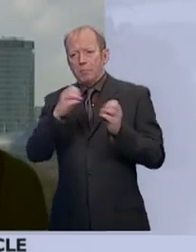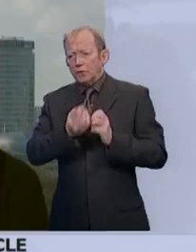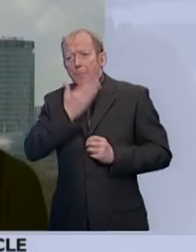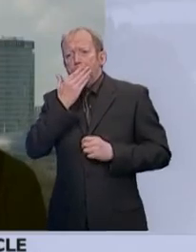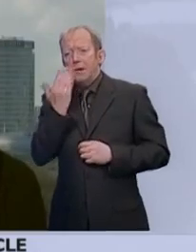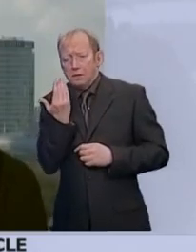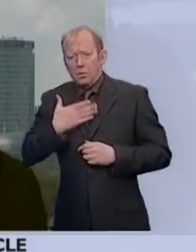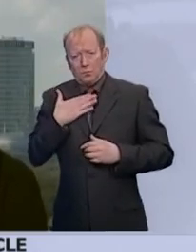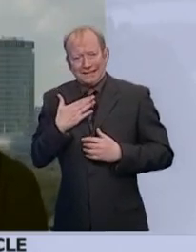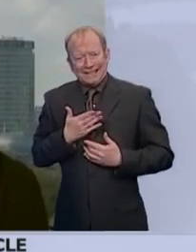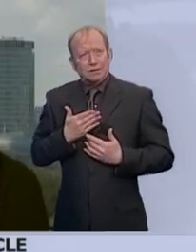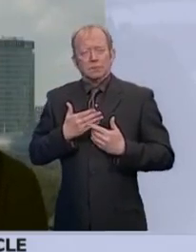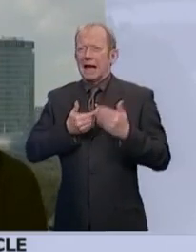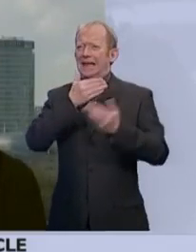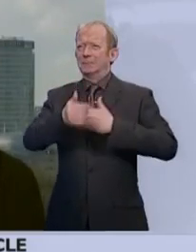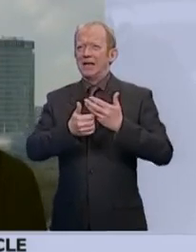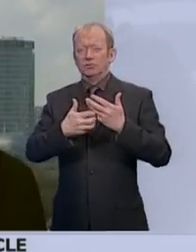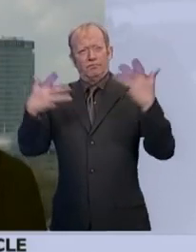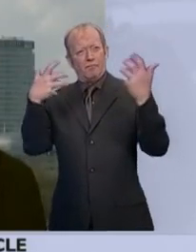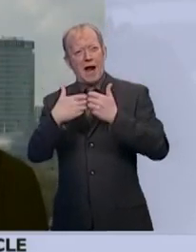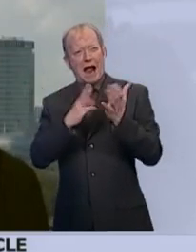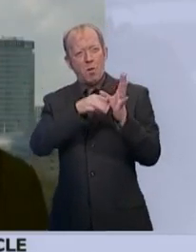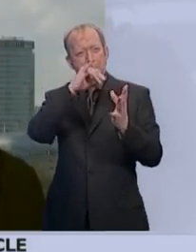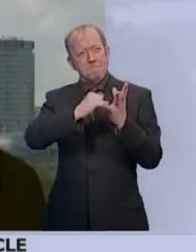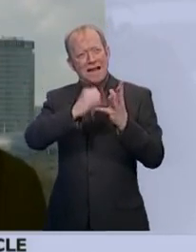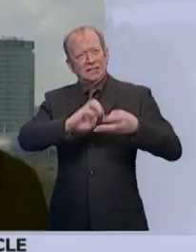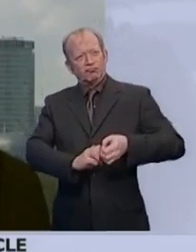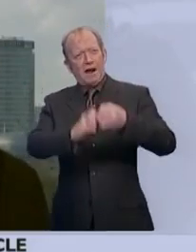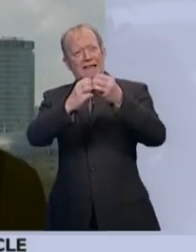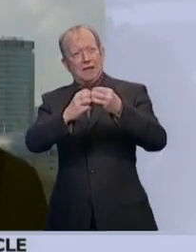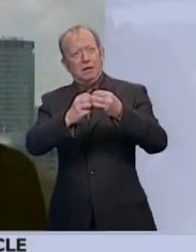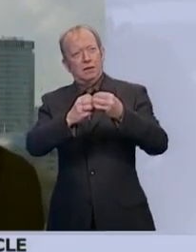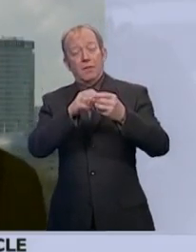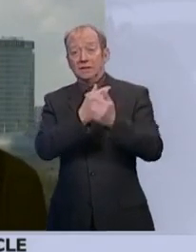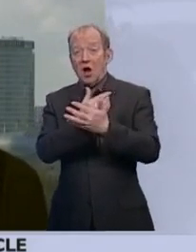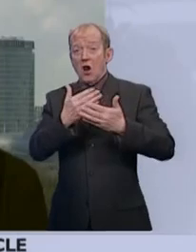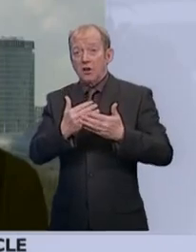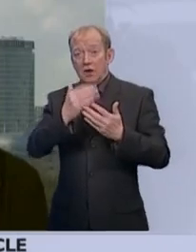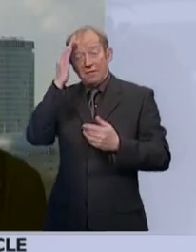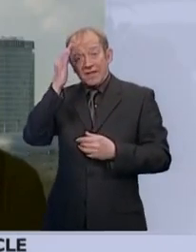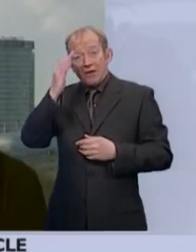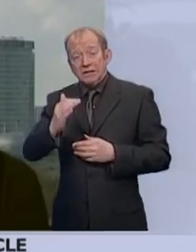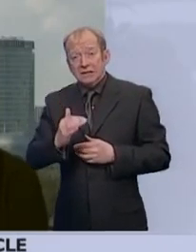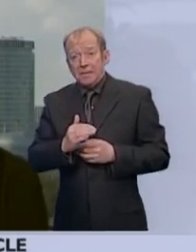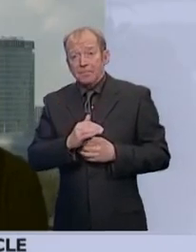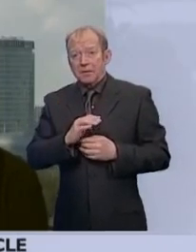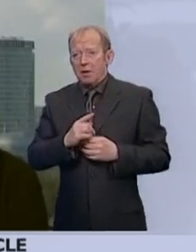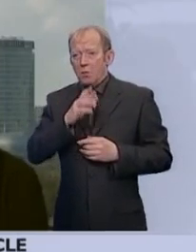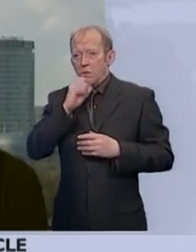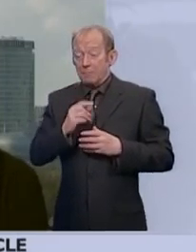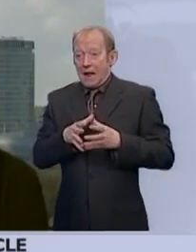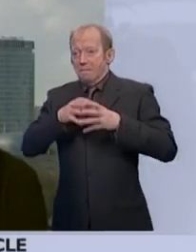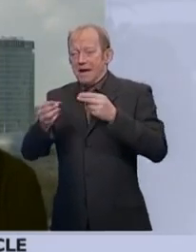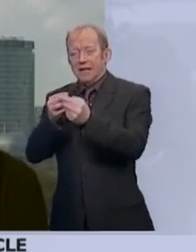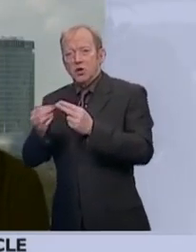origin of mass. And there are lots of candidate theories out there for what that might be. But it would be, in many ways, bigger news than